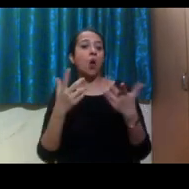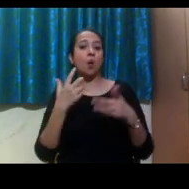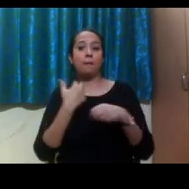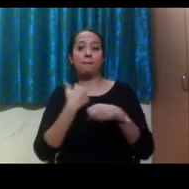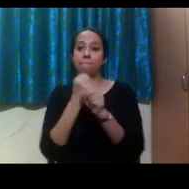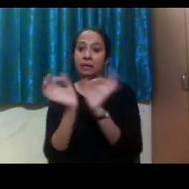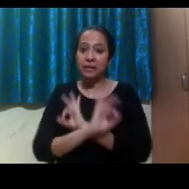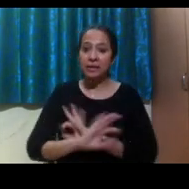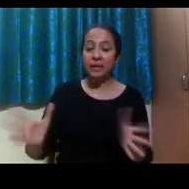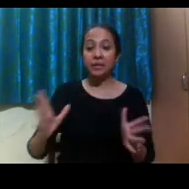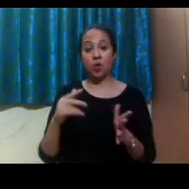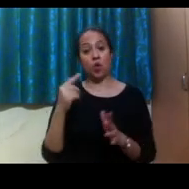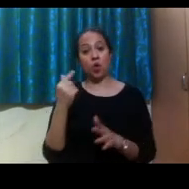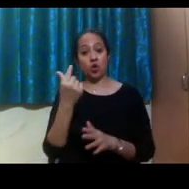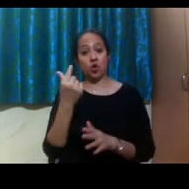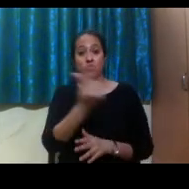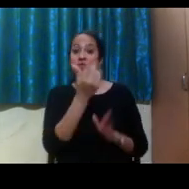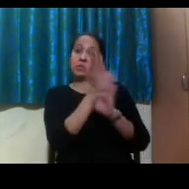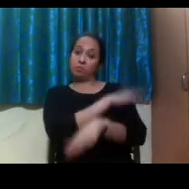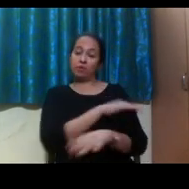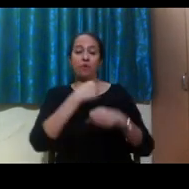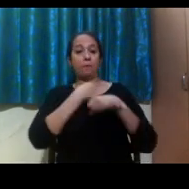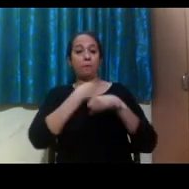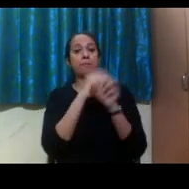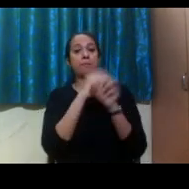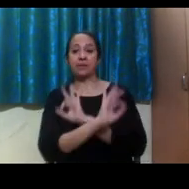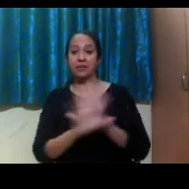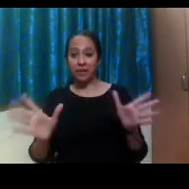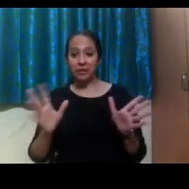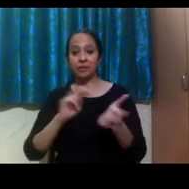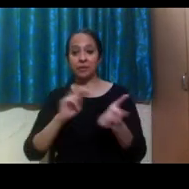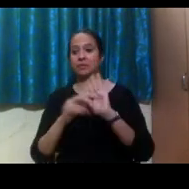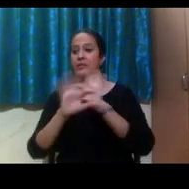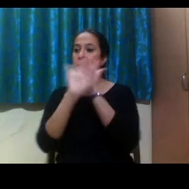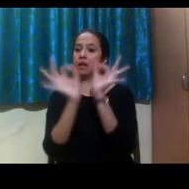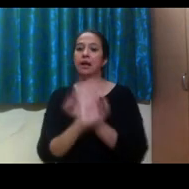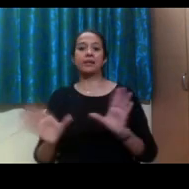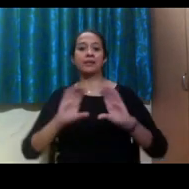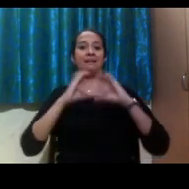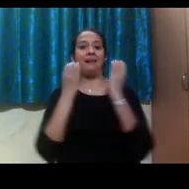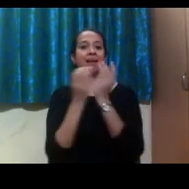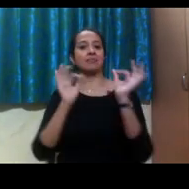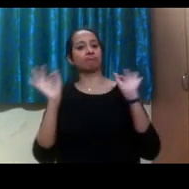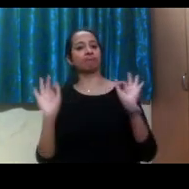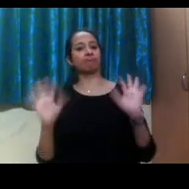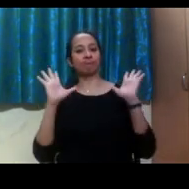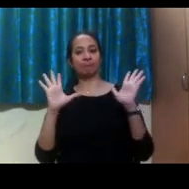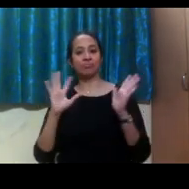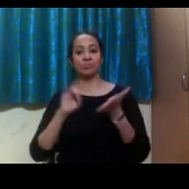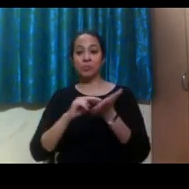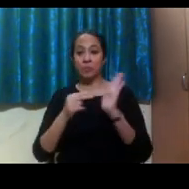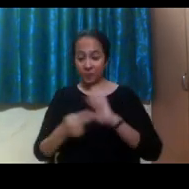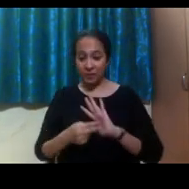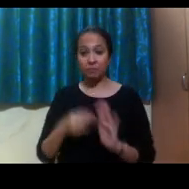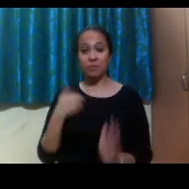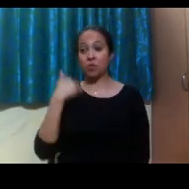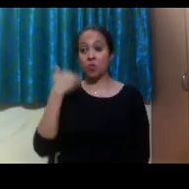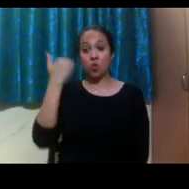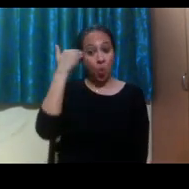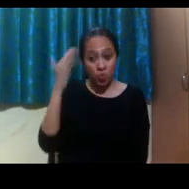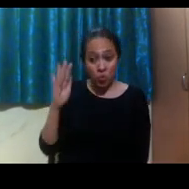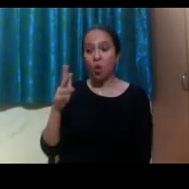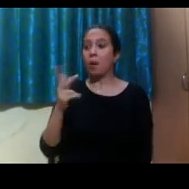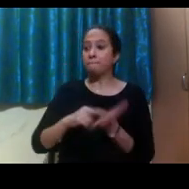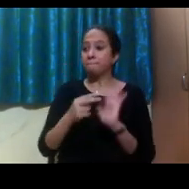university already have those videos captioned? And then when he shows up the class, it's already done, right? So once again, we're doing it from the get go, not reacting to